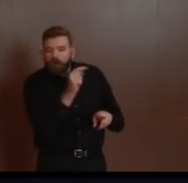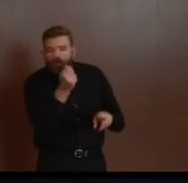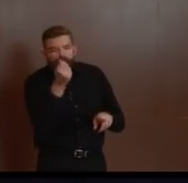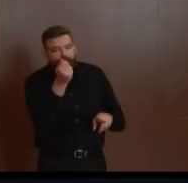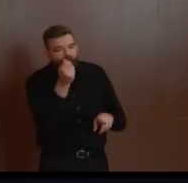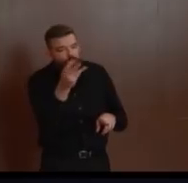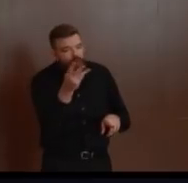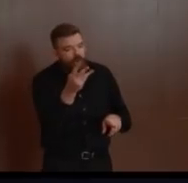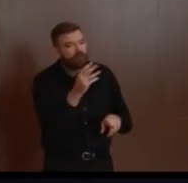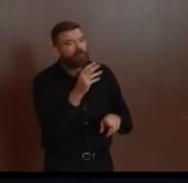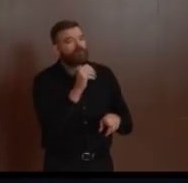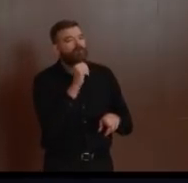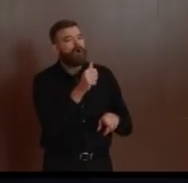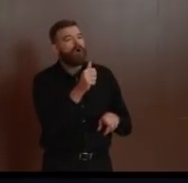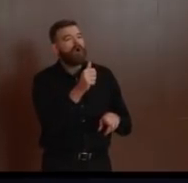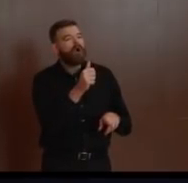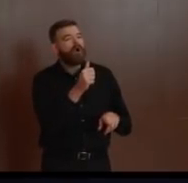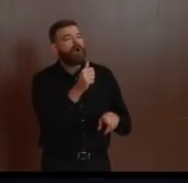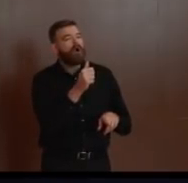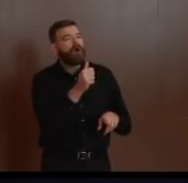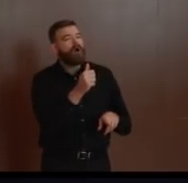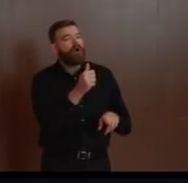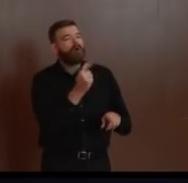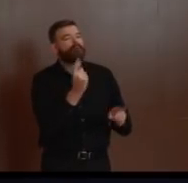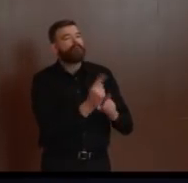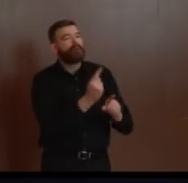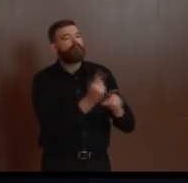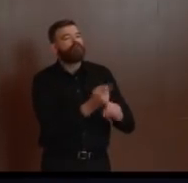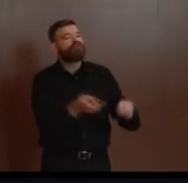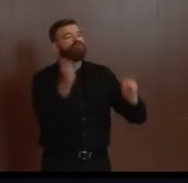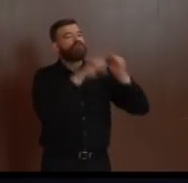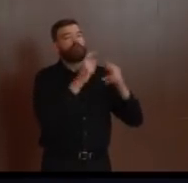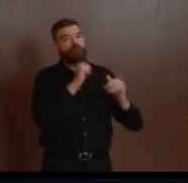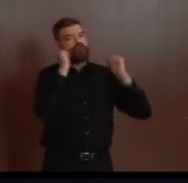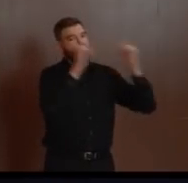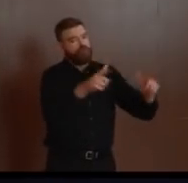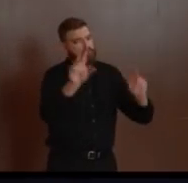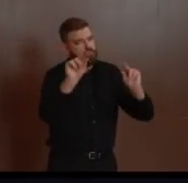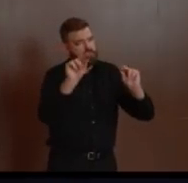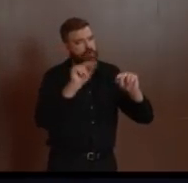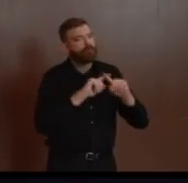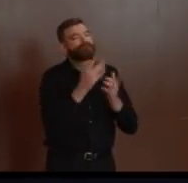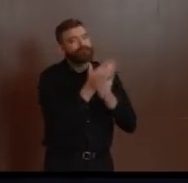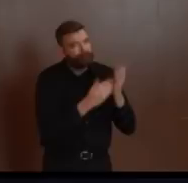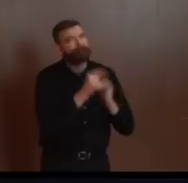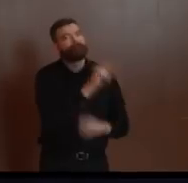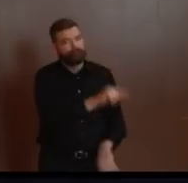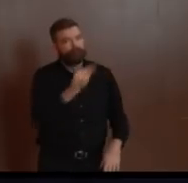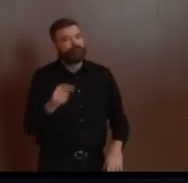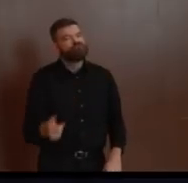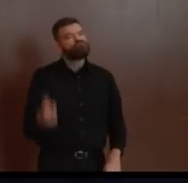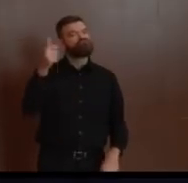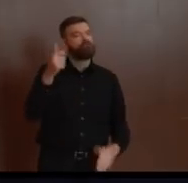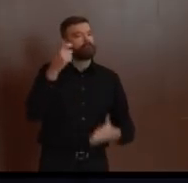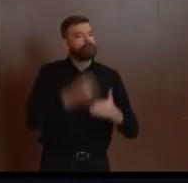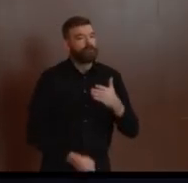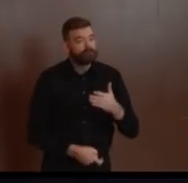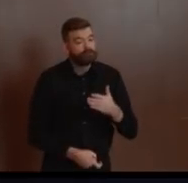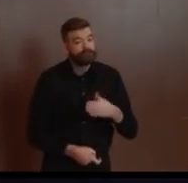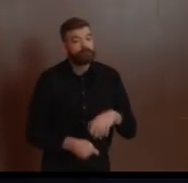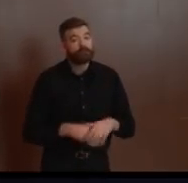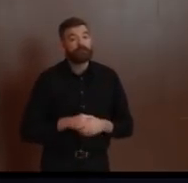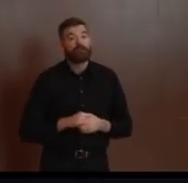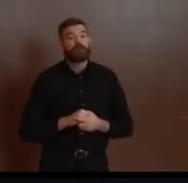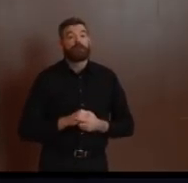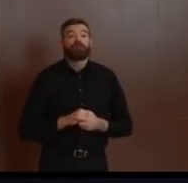price increase we're seeing is being driven by the manufacturer or the wholesaler, not your neighborhood retailer. That's the good news. But the